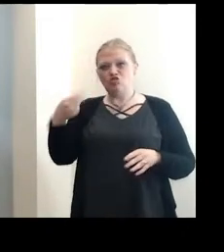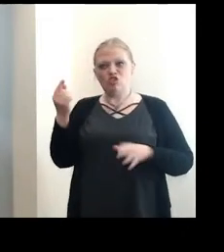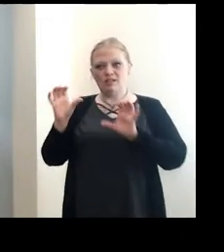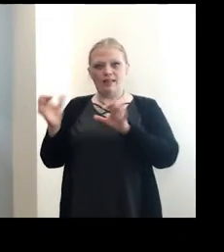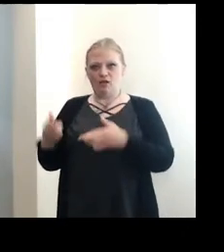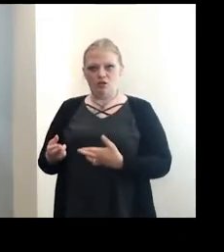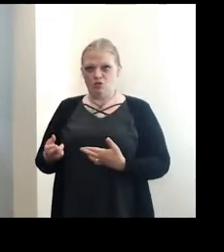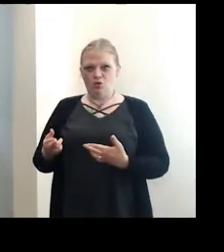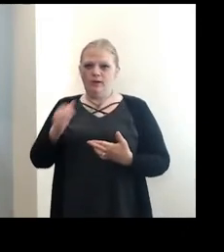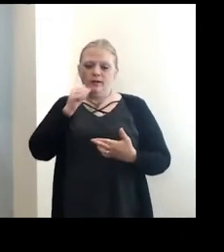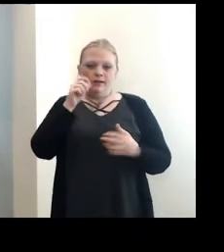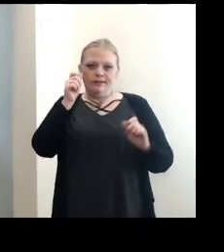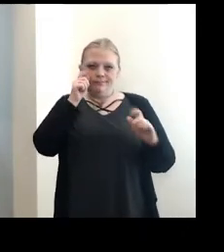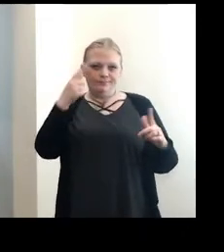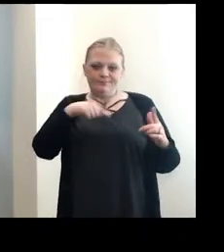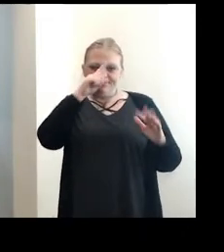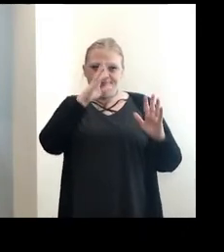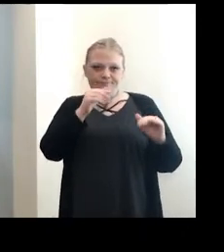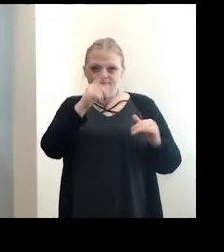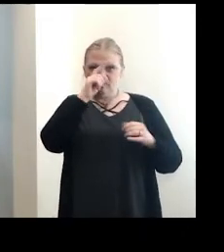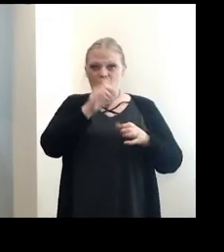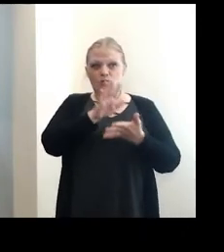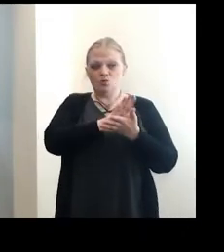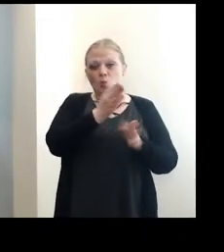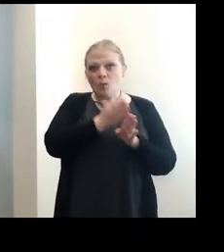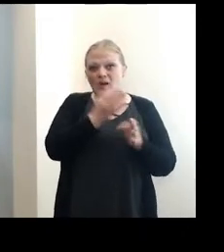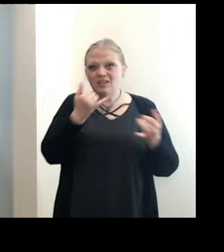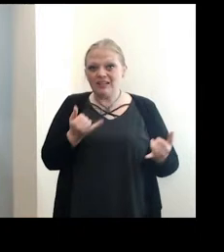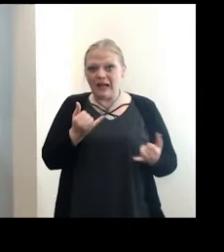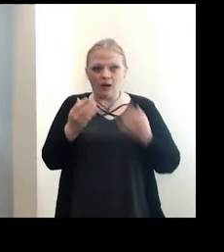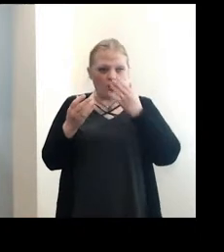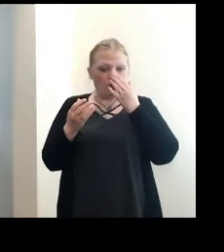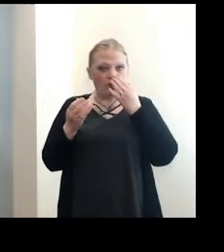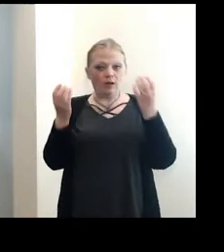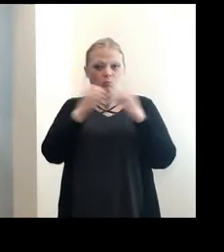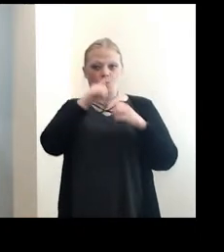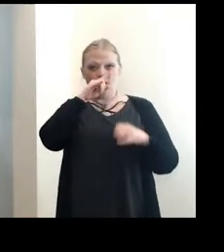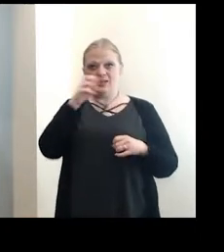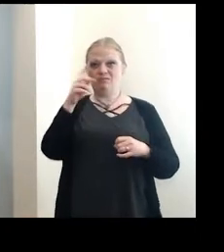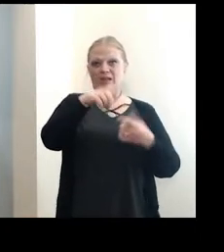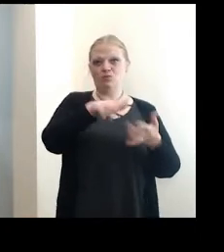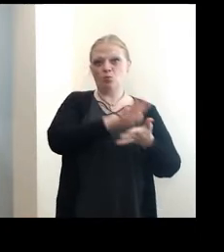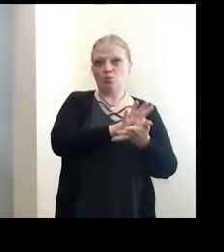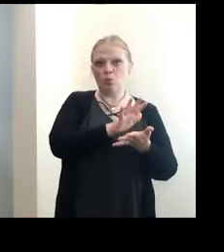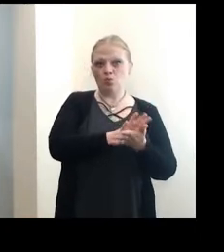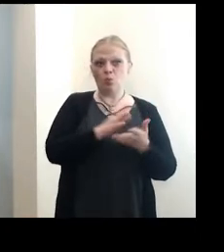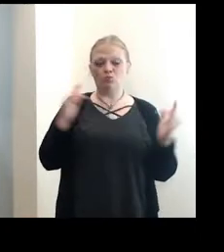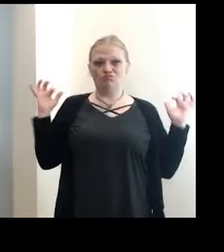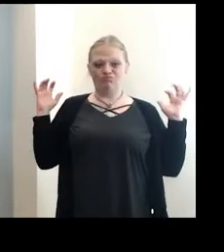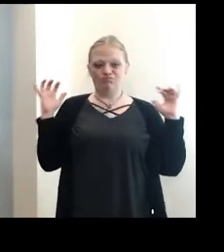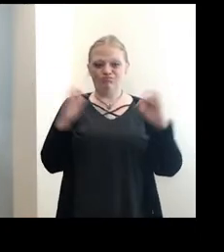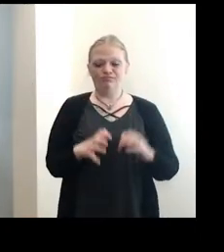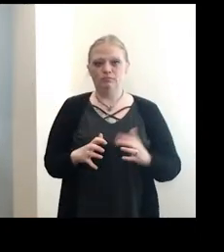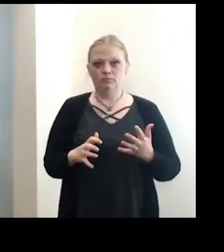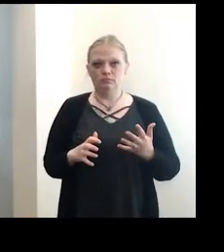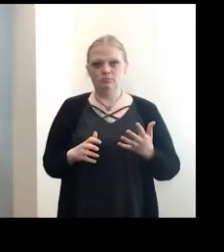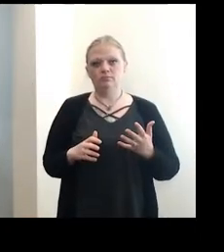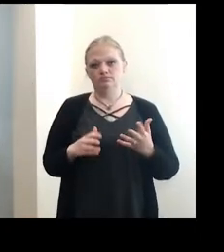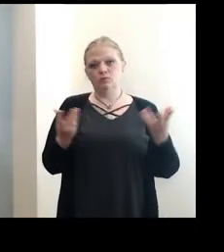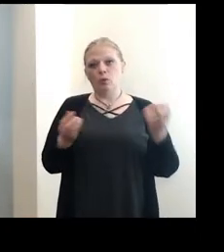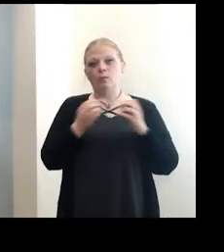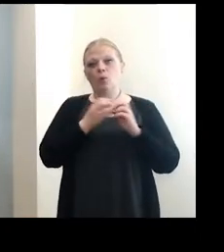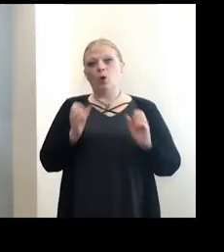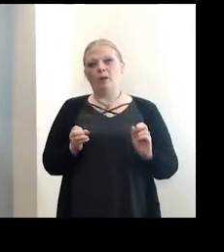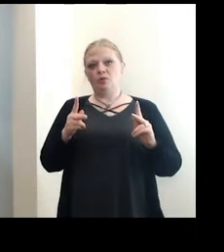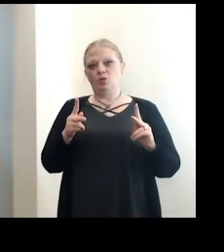not surprising. We would expect this because school bus is now where more kids have returned to school. Uh, they're more crowded. And so there's, um, more